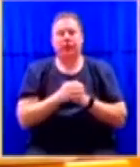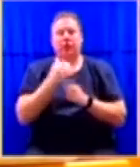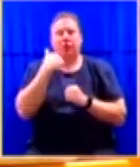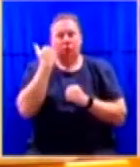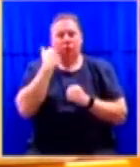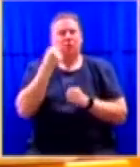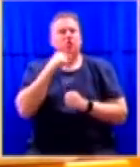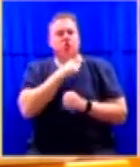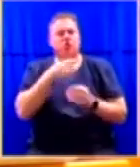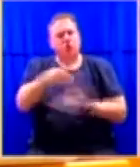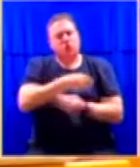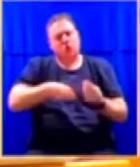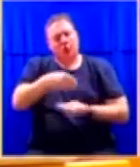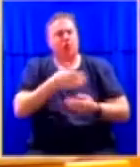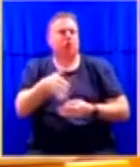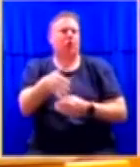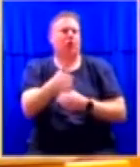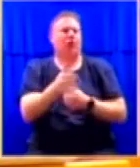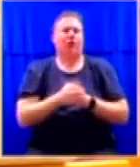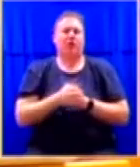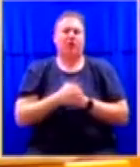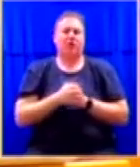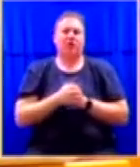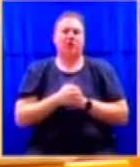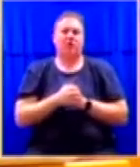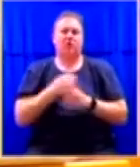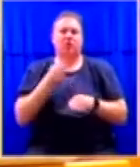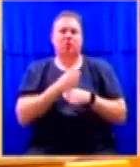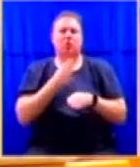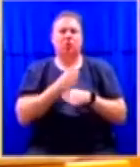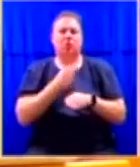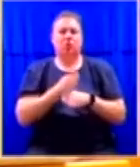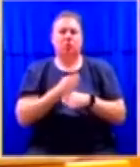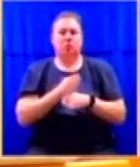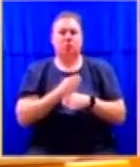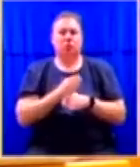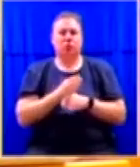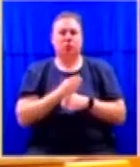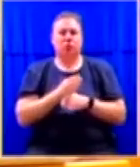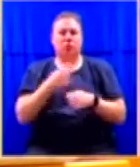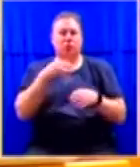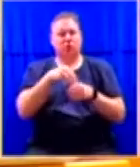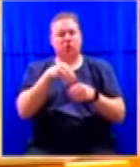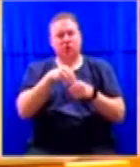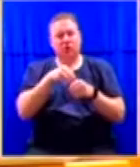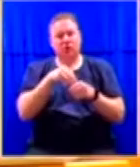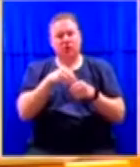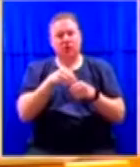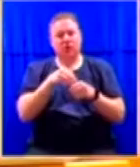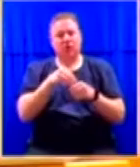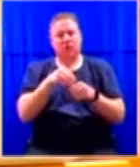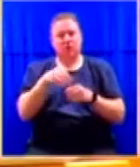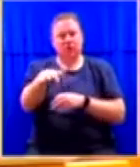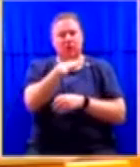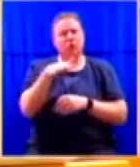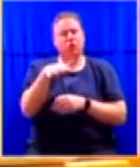corruption and we will work within the parameters that are set out in our covenants, in our laws,